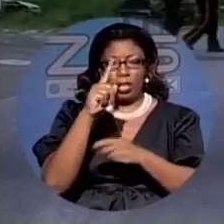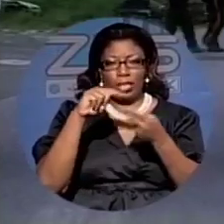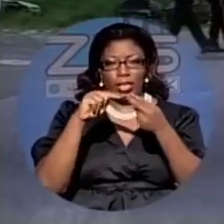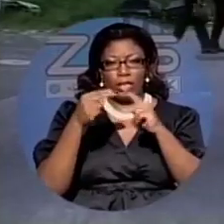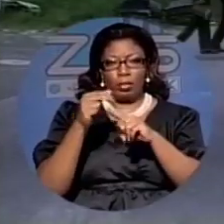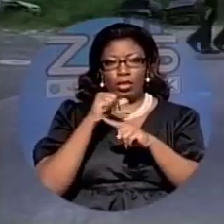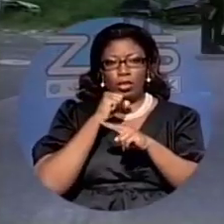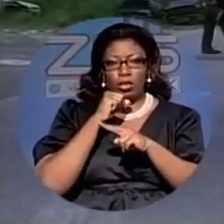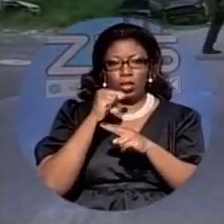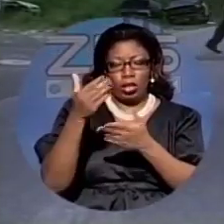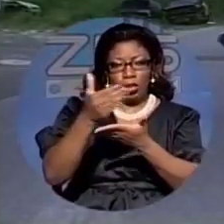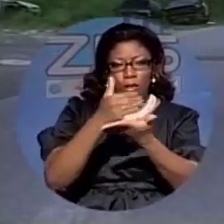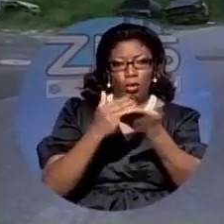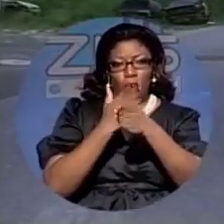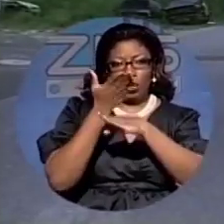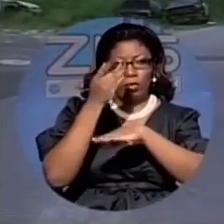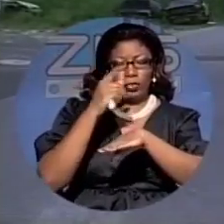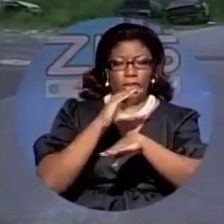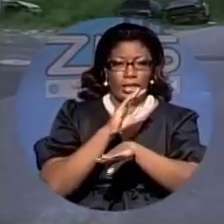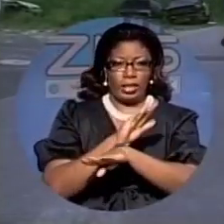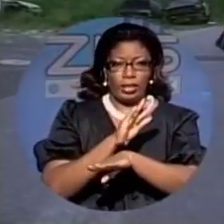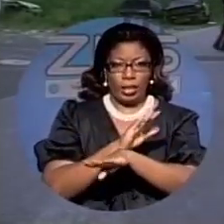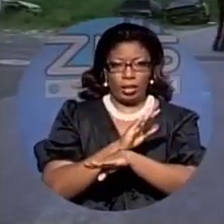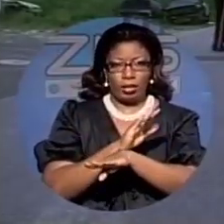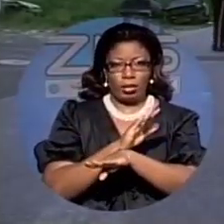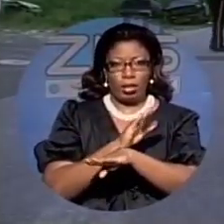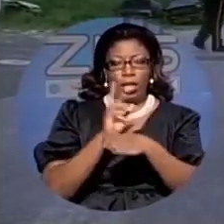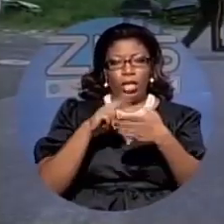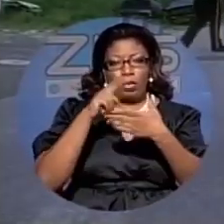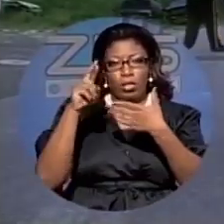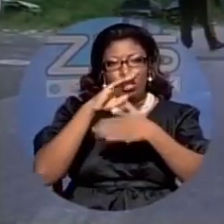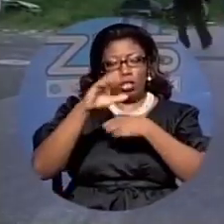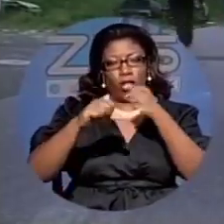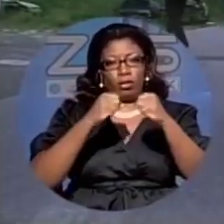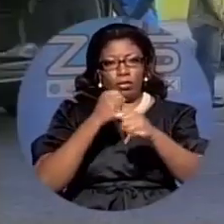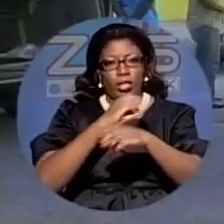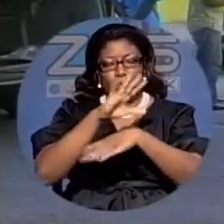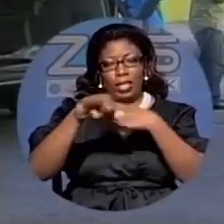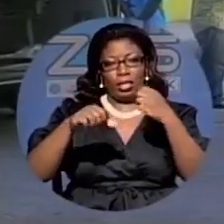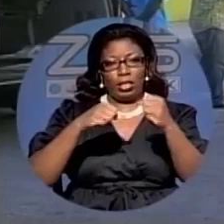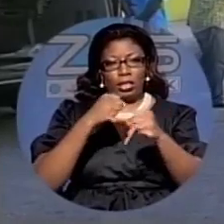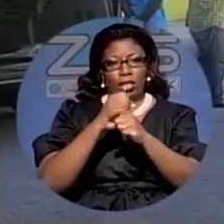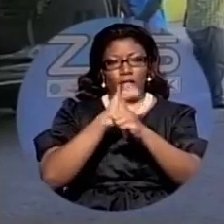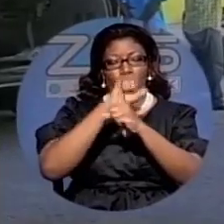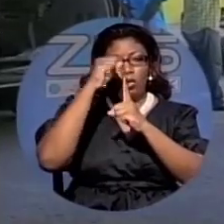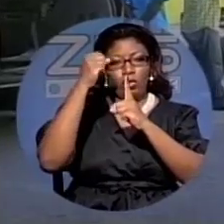numbers didn't accumulate overnight. They're the result of years and years of social decay.